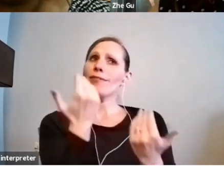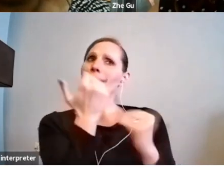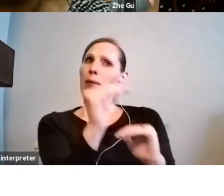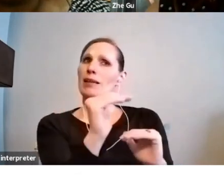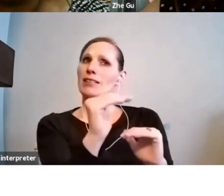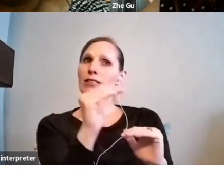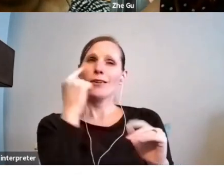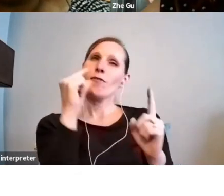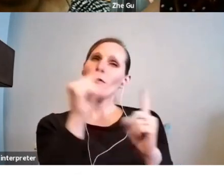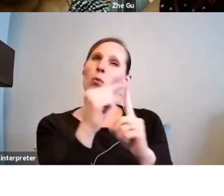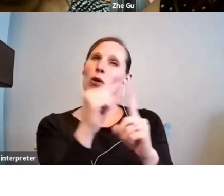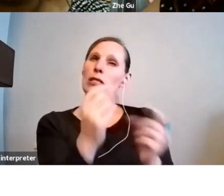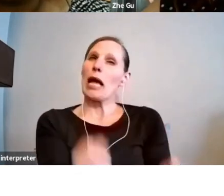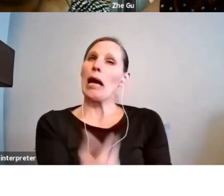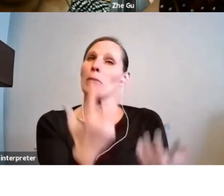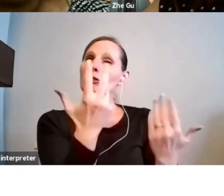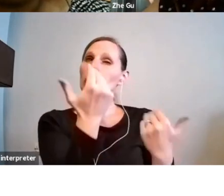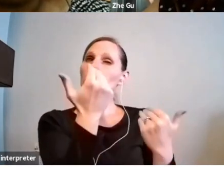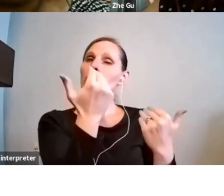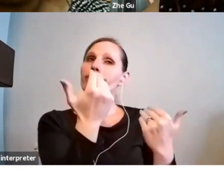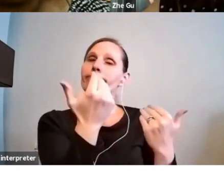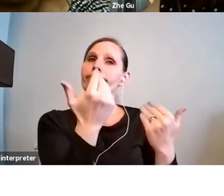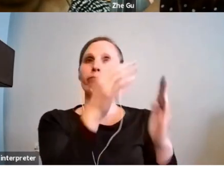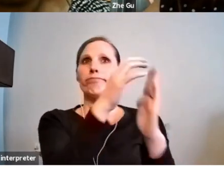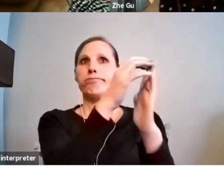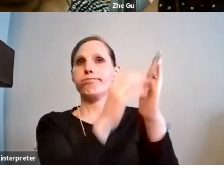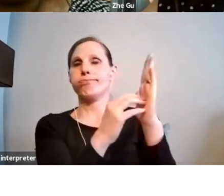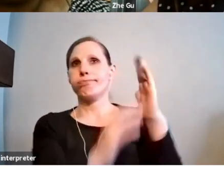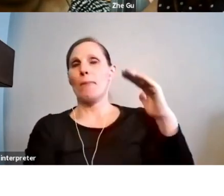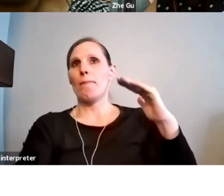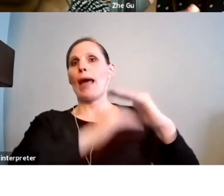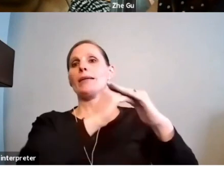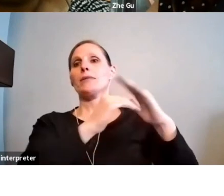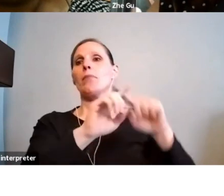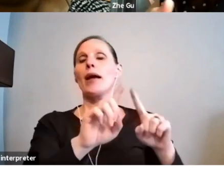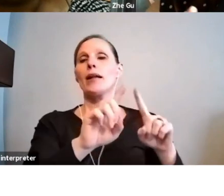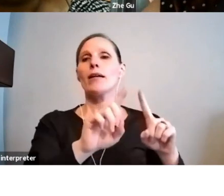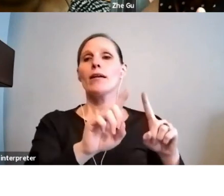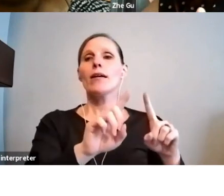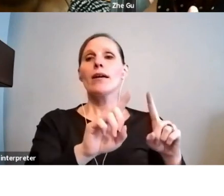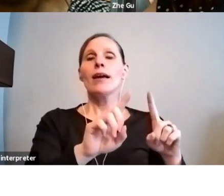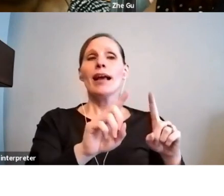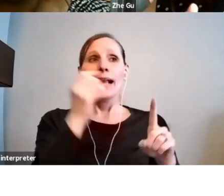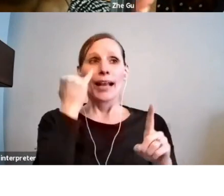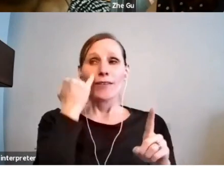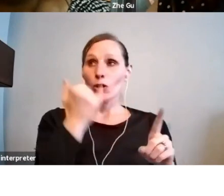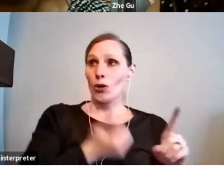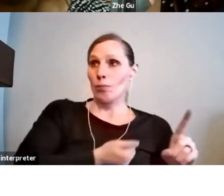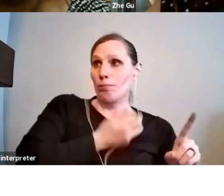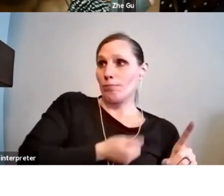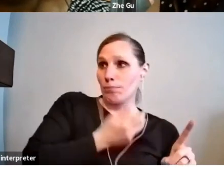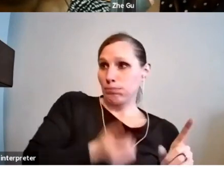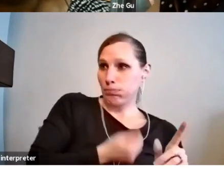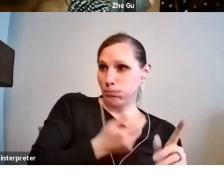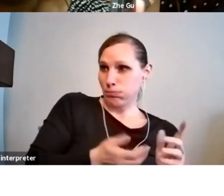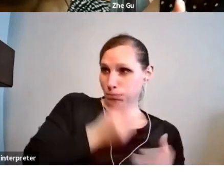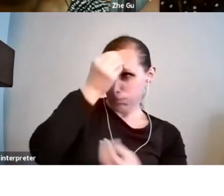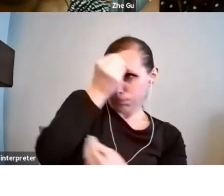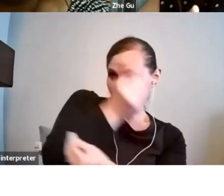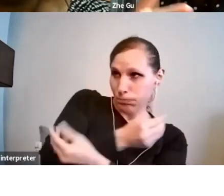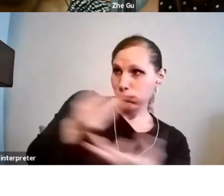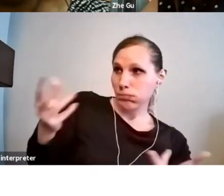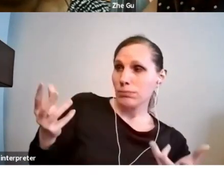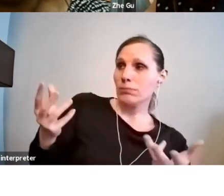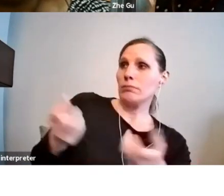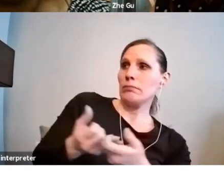as Bosha mentioned earlier, in terms of the writing tips, if you're putting yourself at the table, recognize that jurors